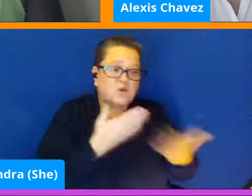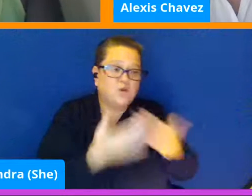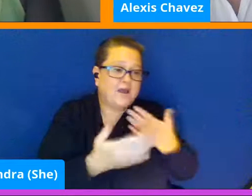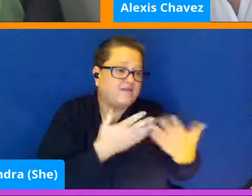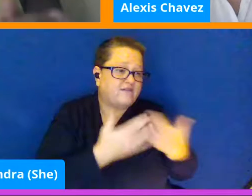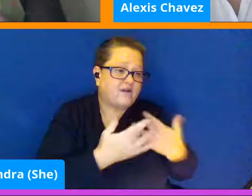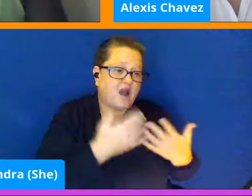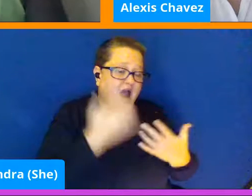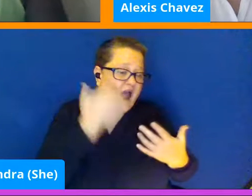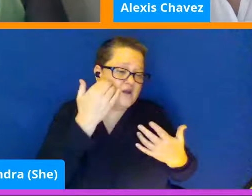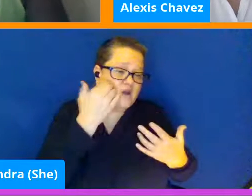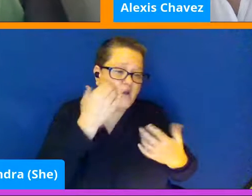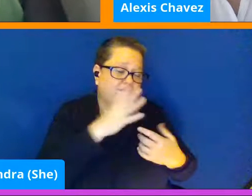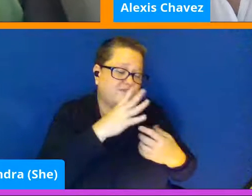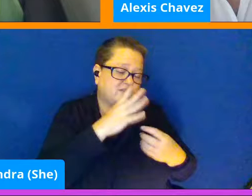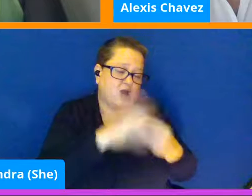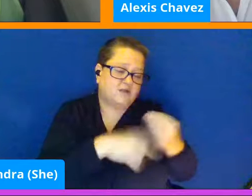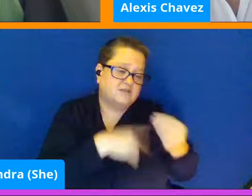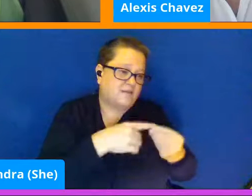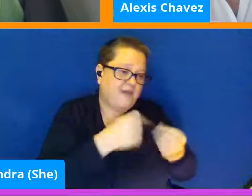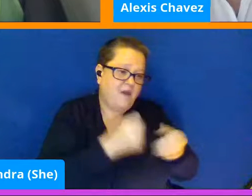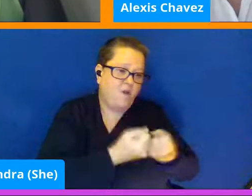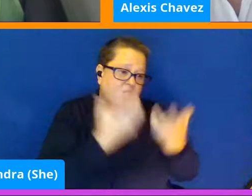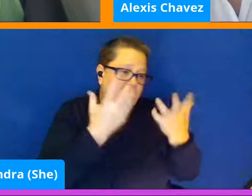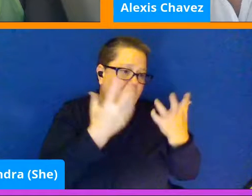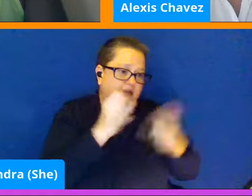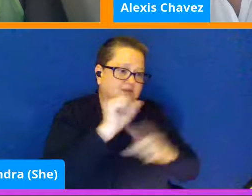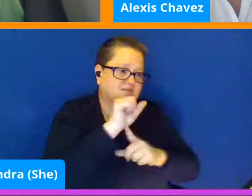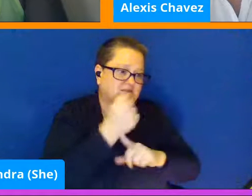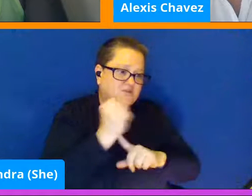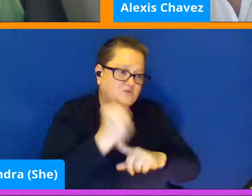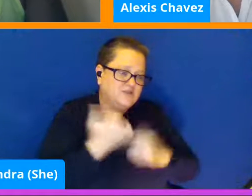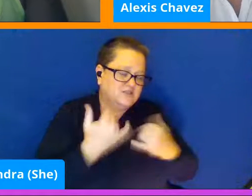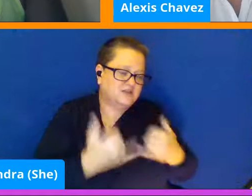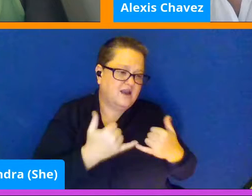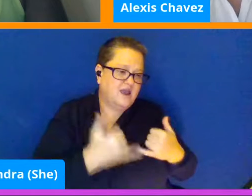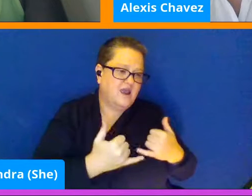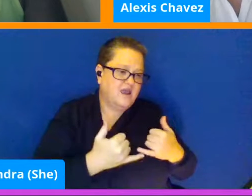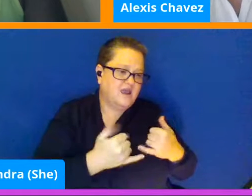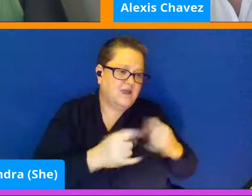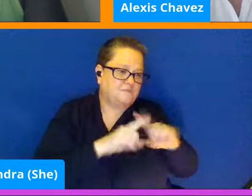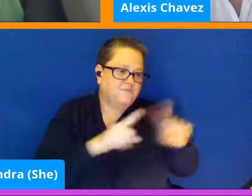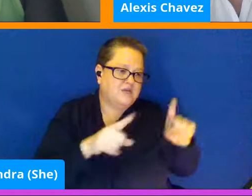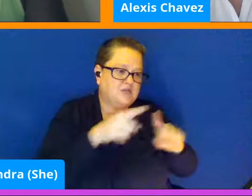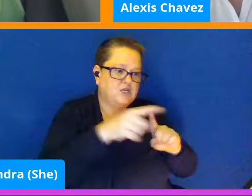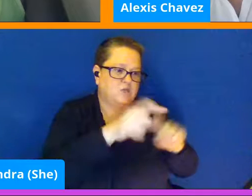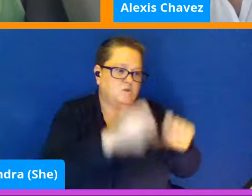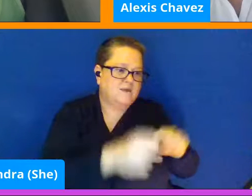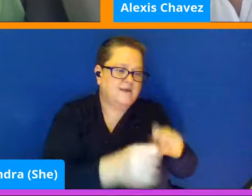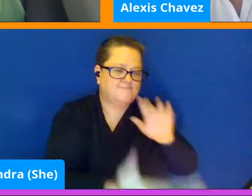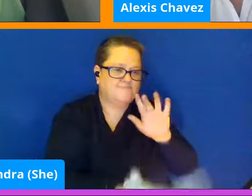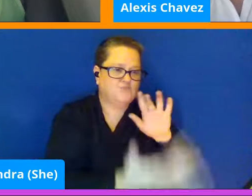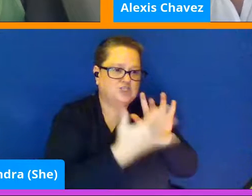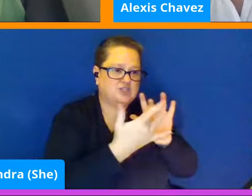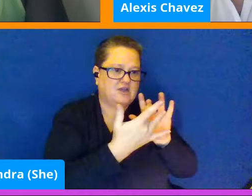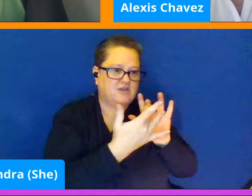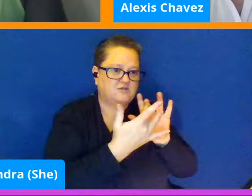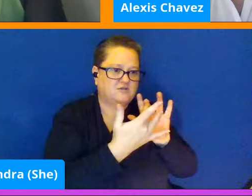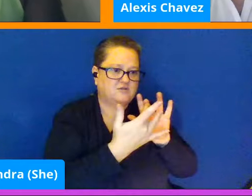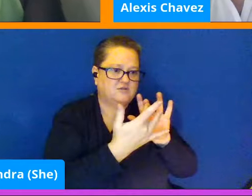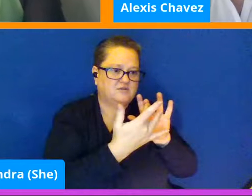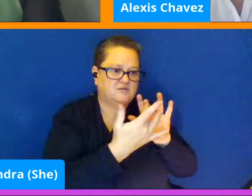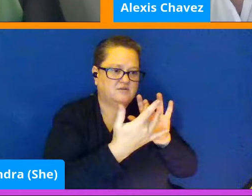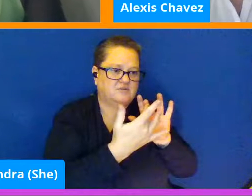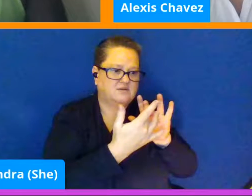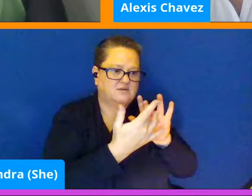we've talked about a lot of different scenarios today, but, um, you can feel free to reach out, um, to us at the